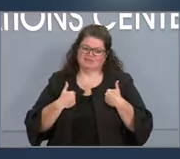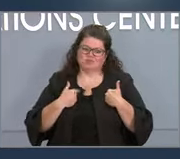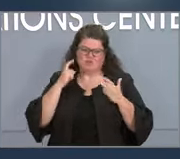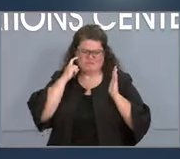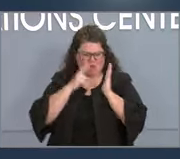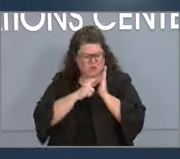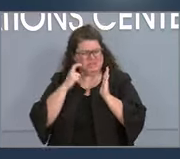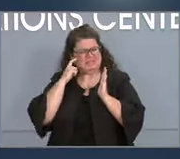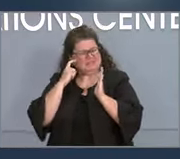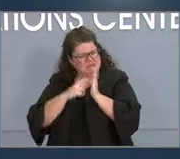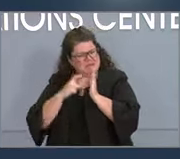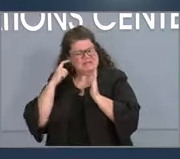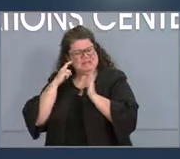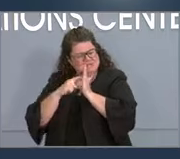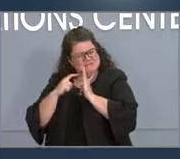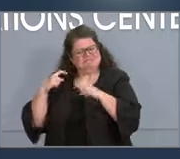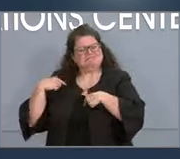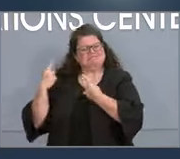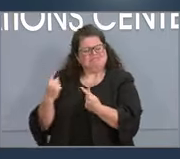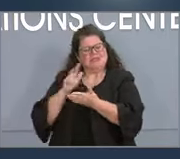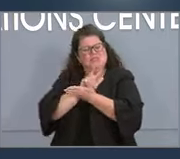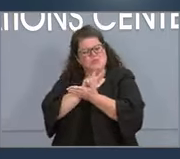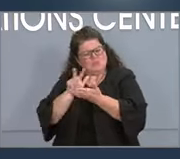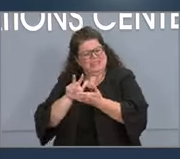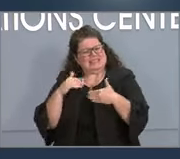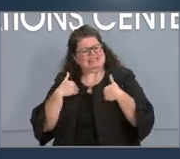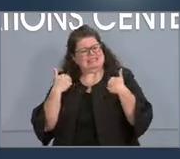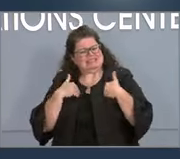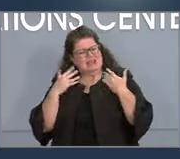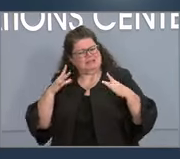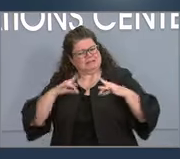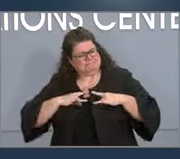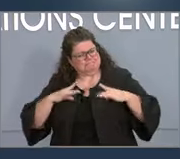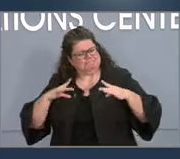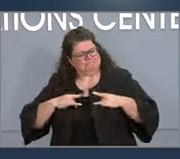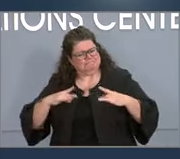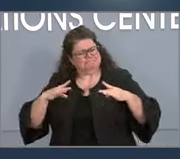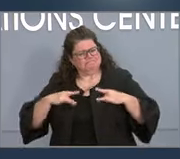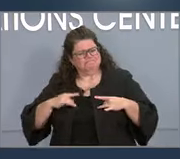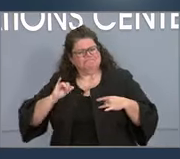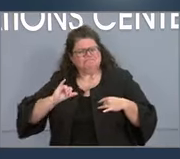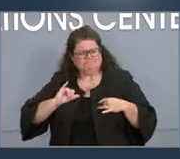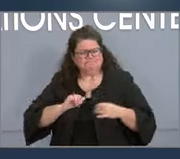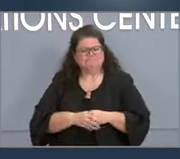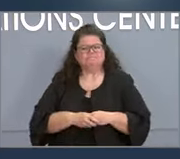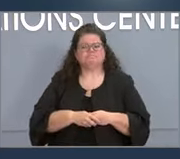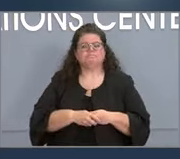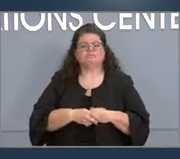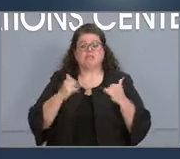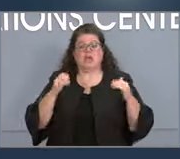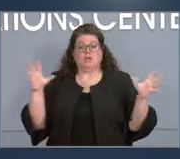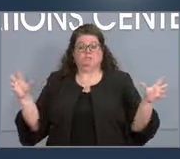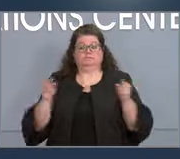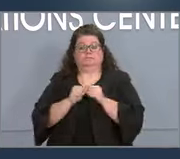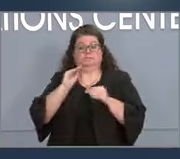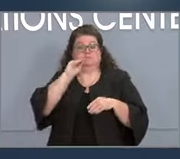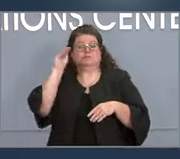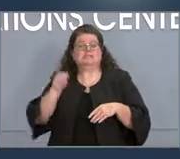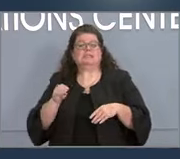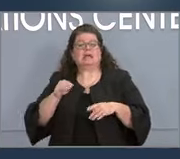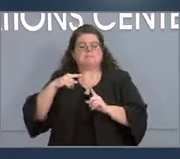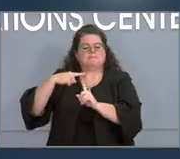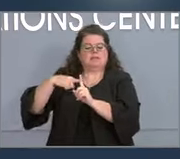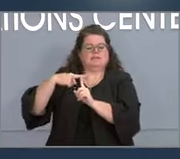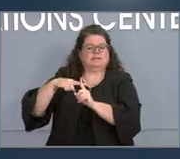for the past three weeks. On our next slide, we look at the percent of tests that are positive. This graph goes back to late July